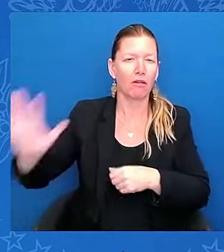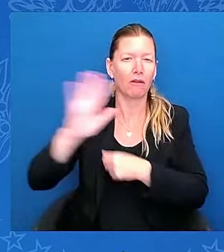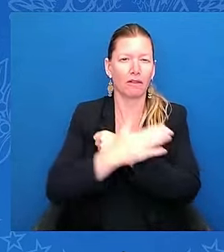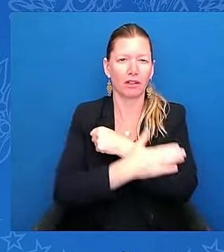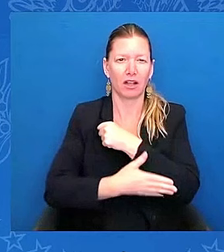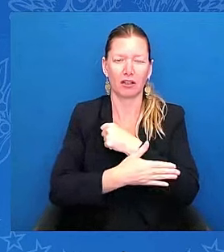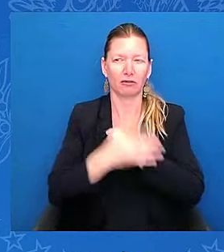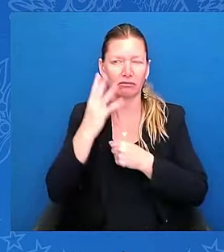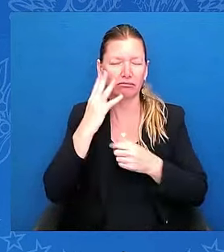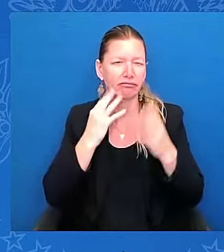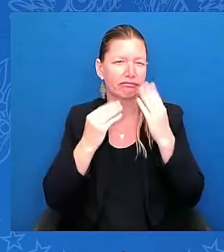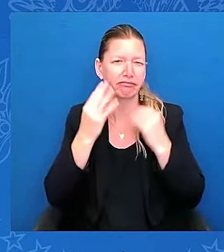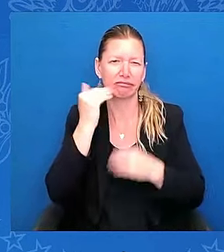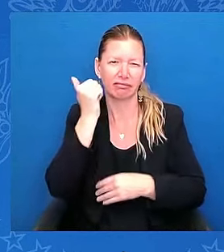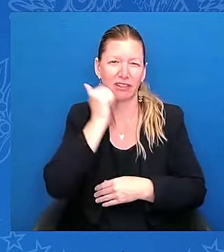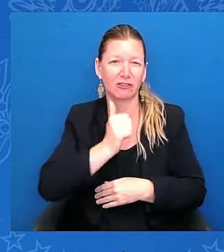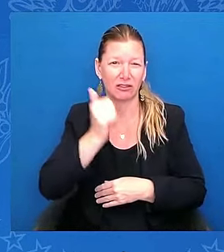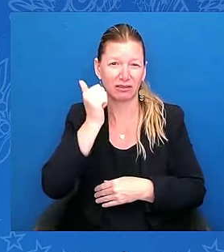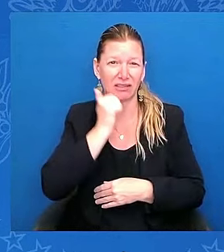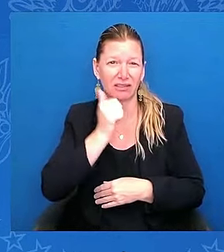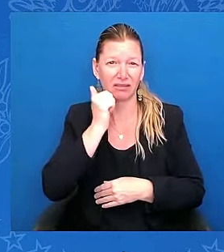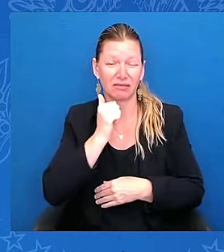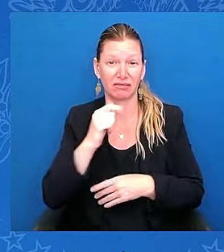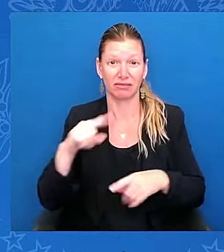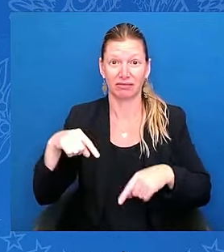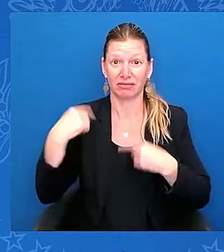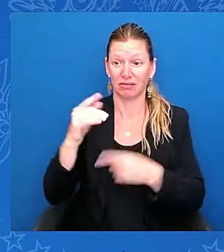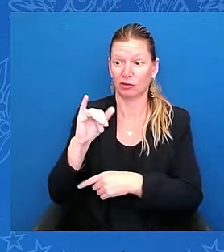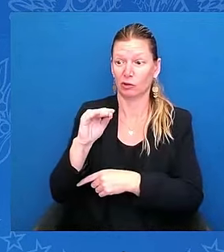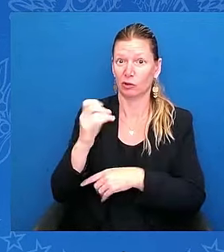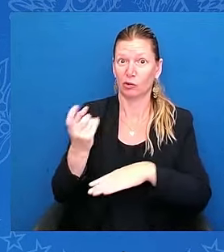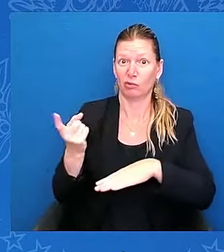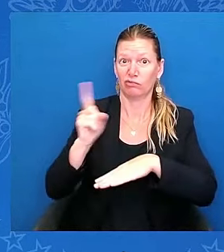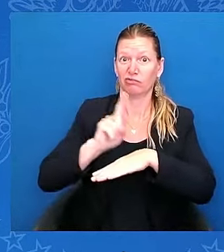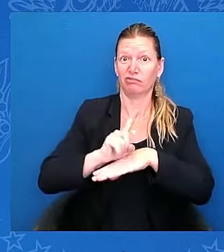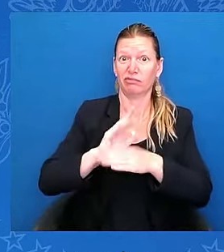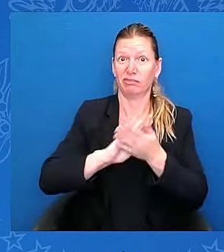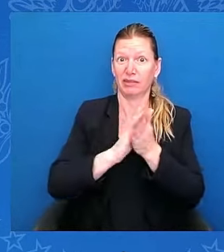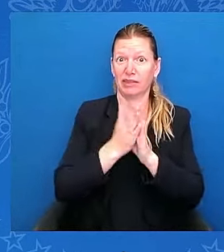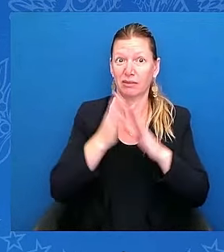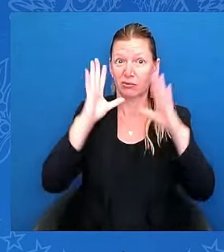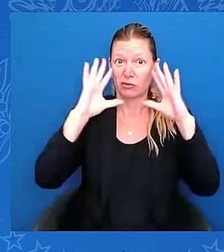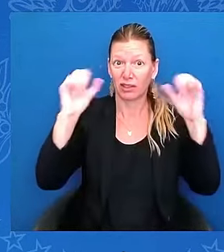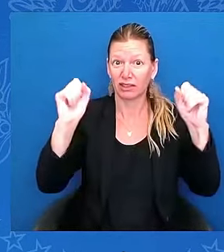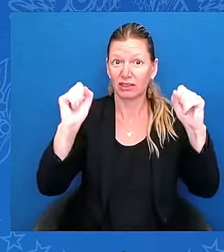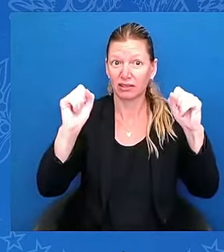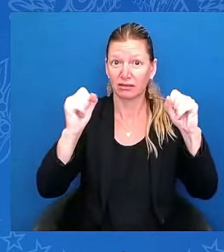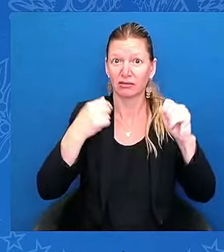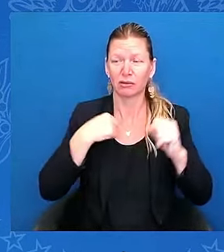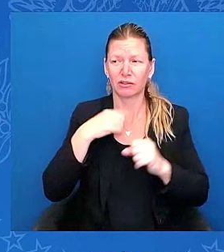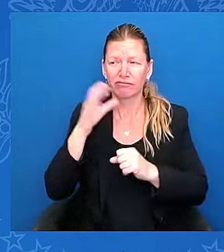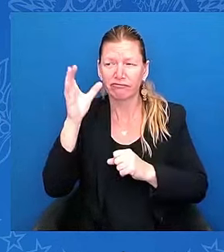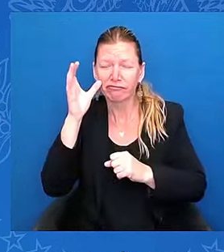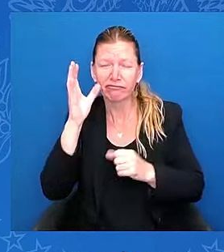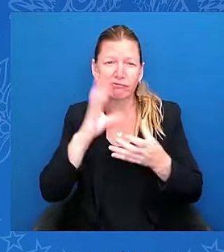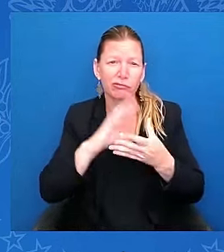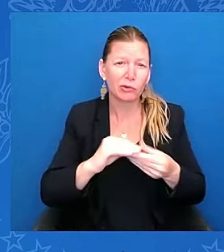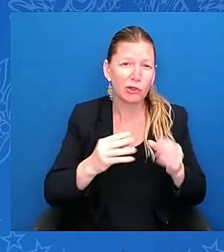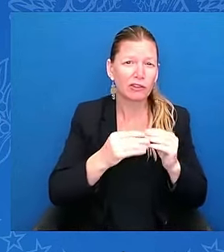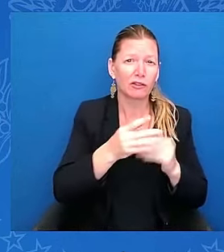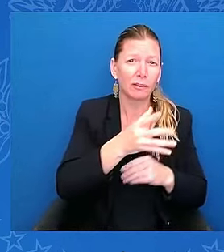office, we've heard from those mothers and daughters, those fathers and sons, about the agony